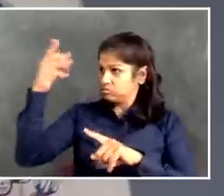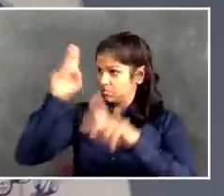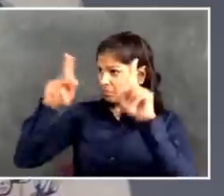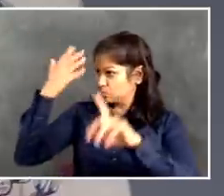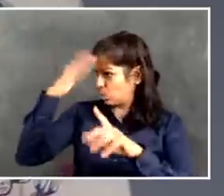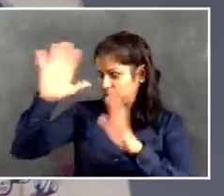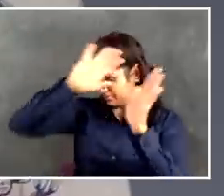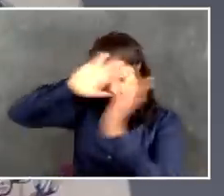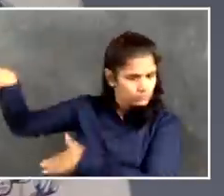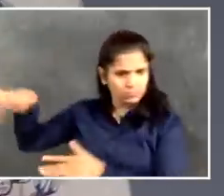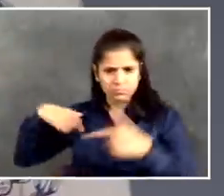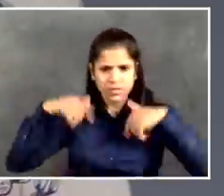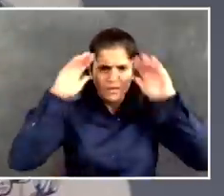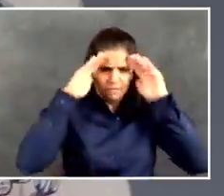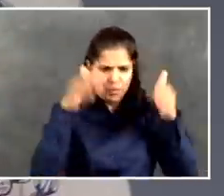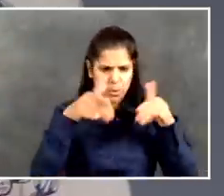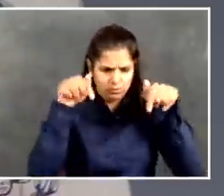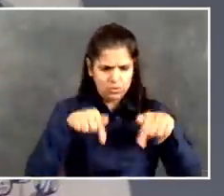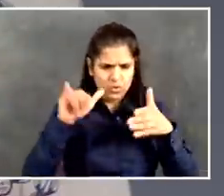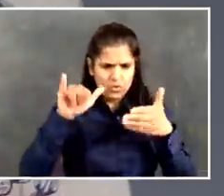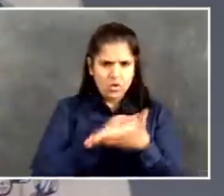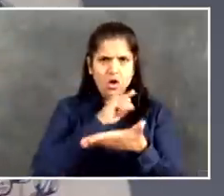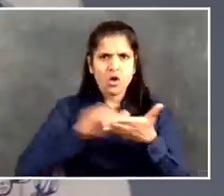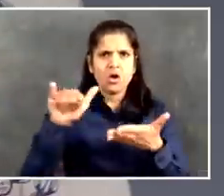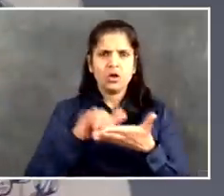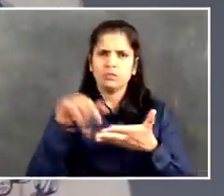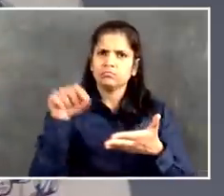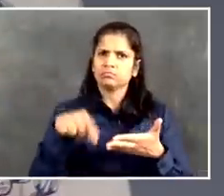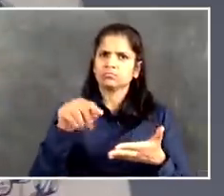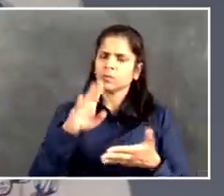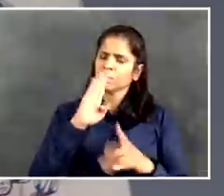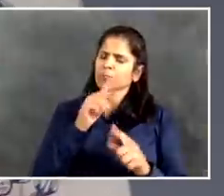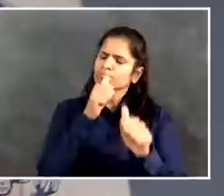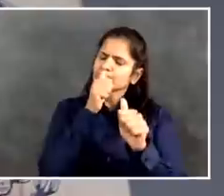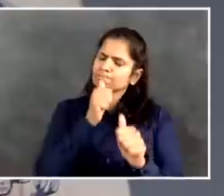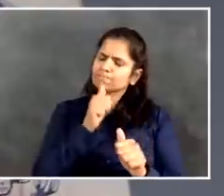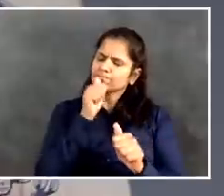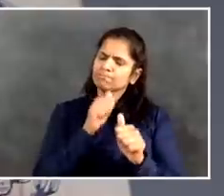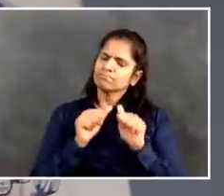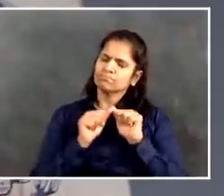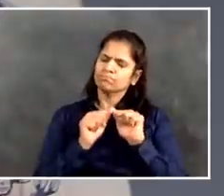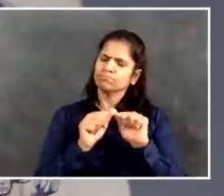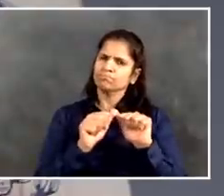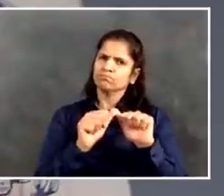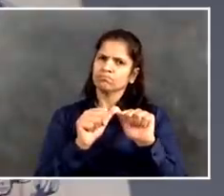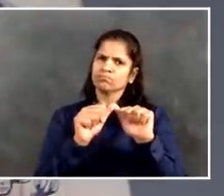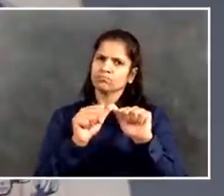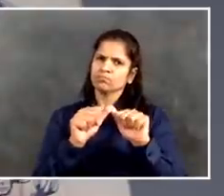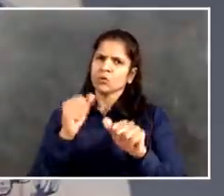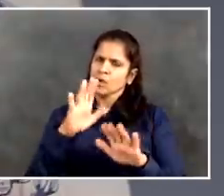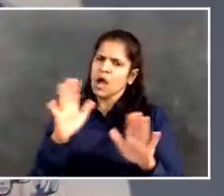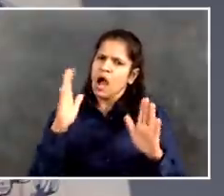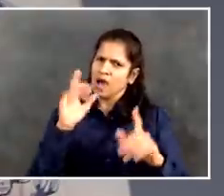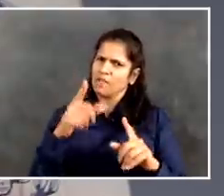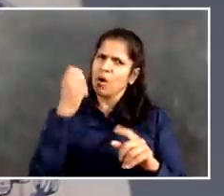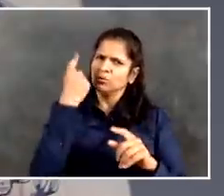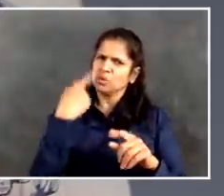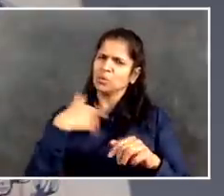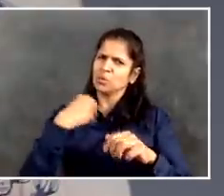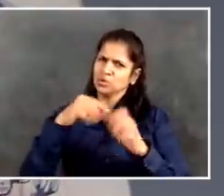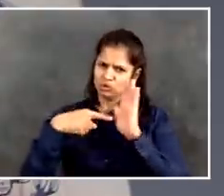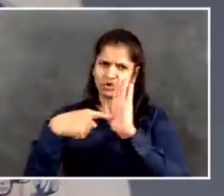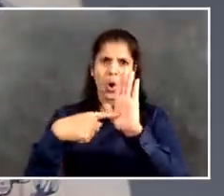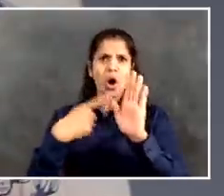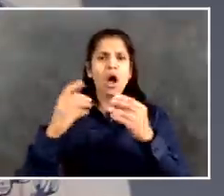moment to do it. And I think you will be convinced too, because you'll be seeing all the facts. And then together with confidence, we can move